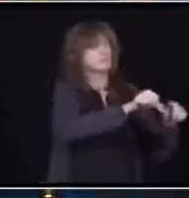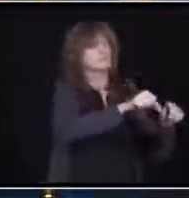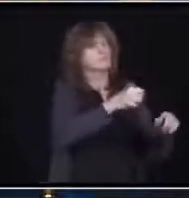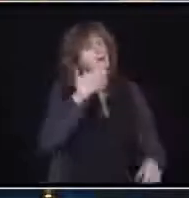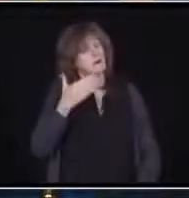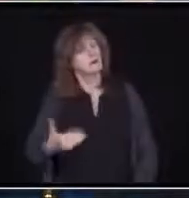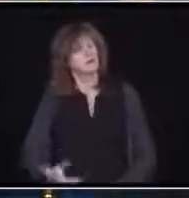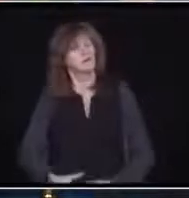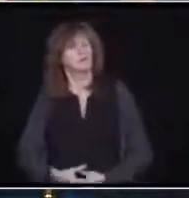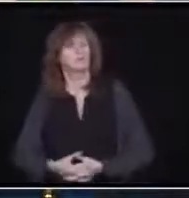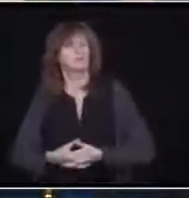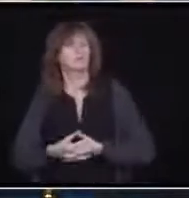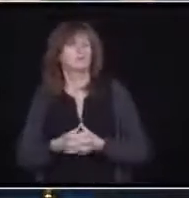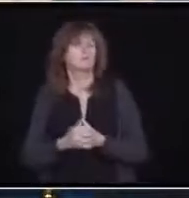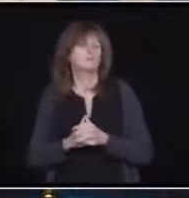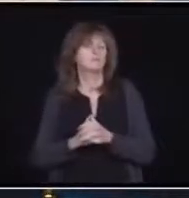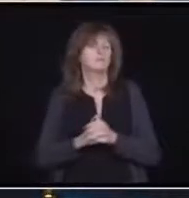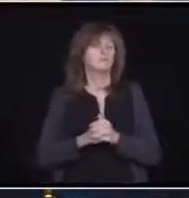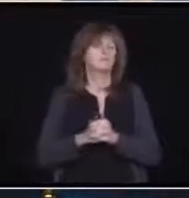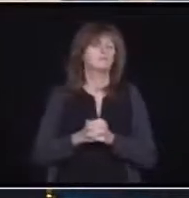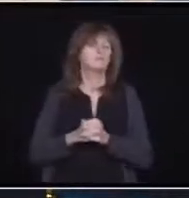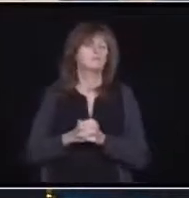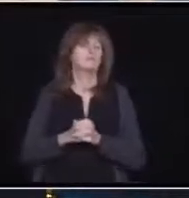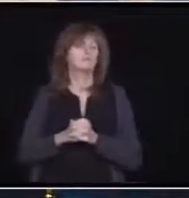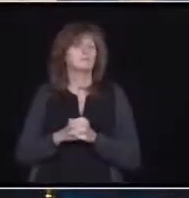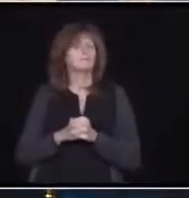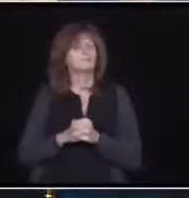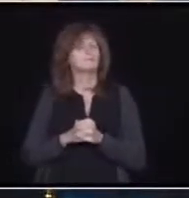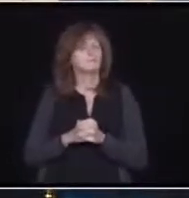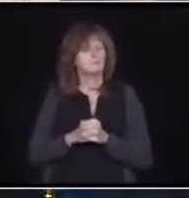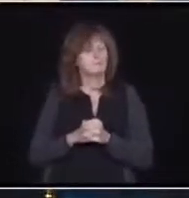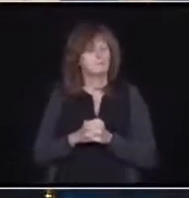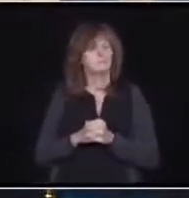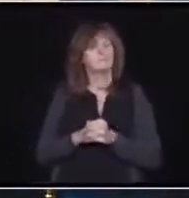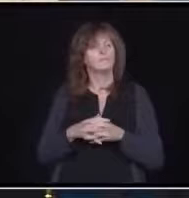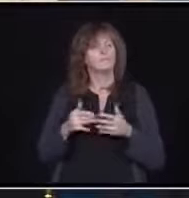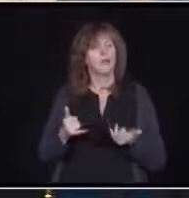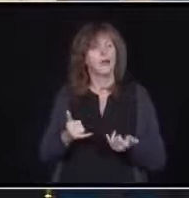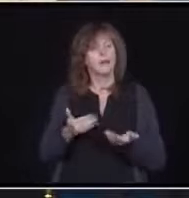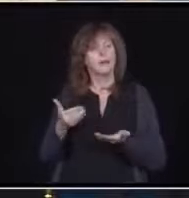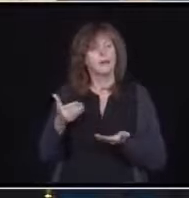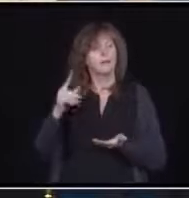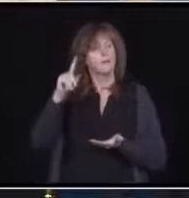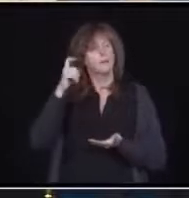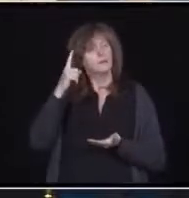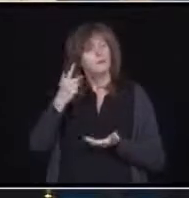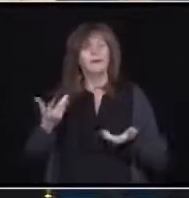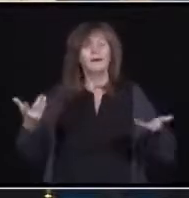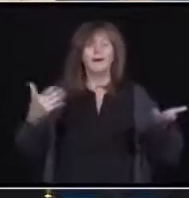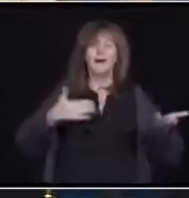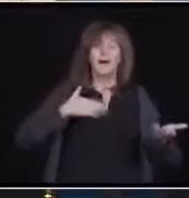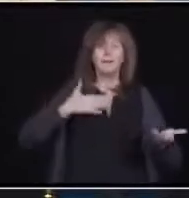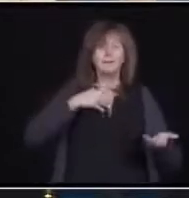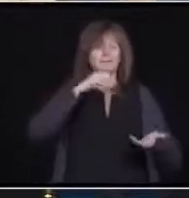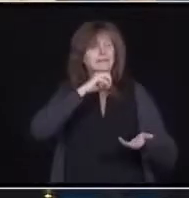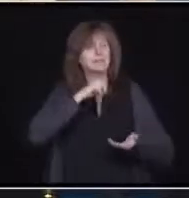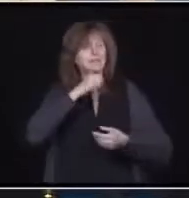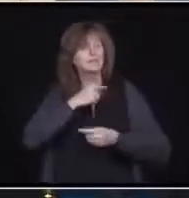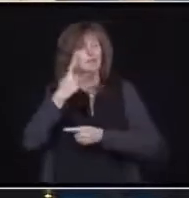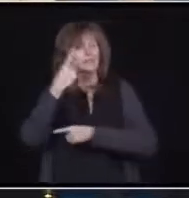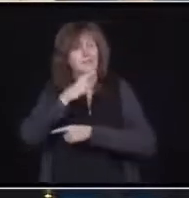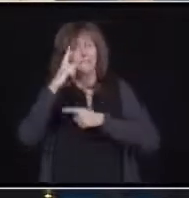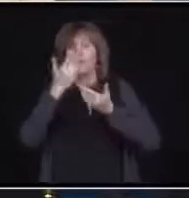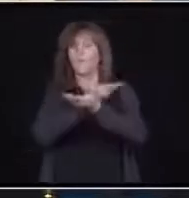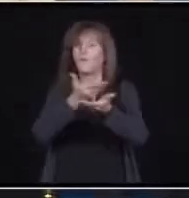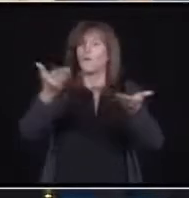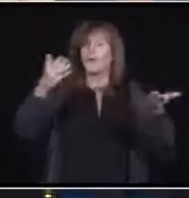That's great. And Ivana, I also want to wish all our seniors a happy seniors' day. Folks, our seniors were